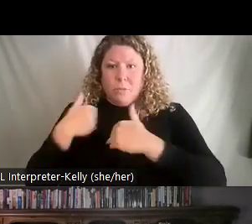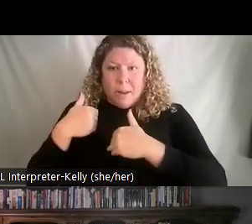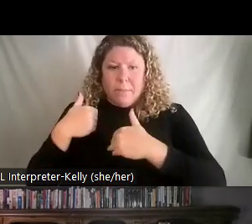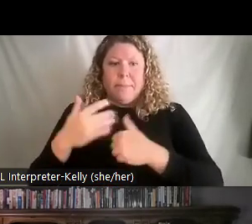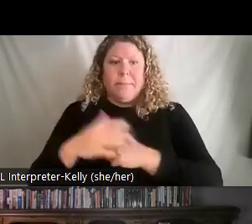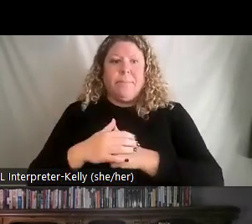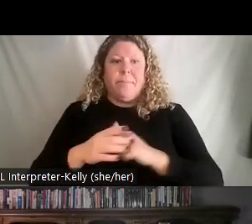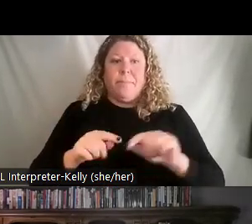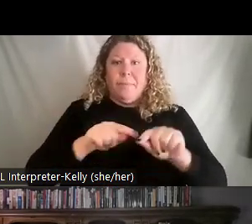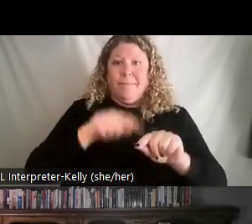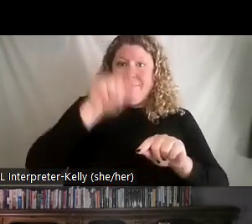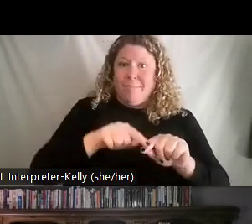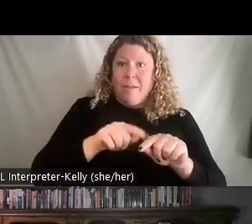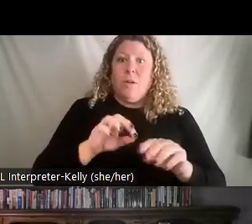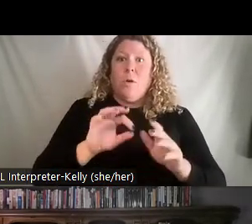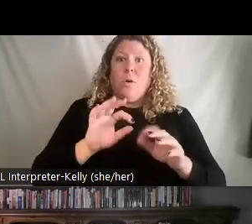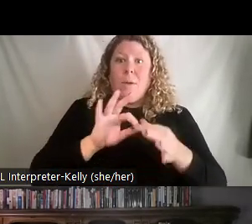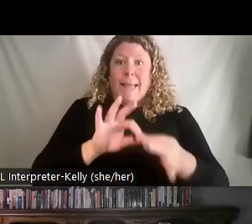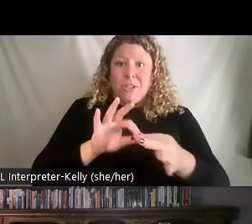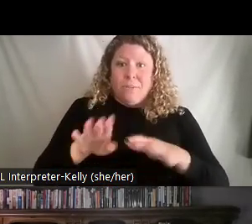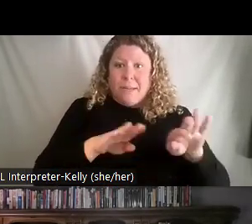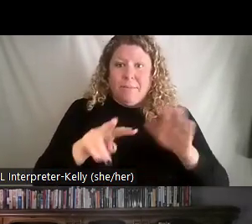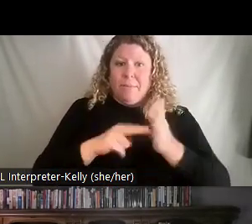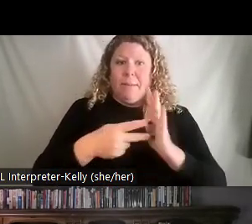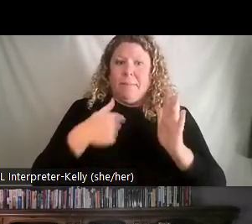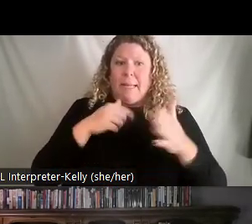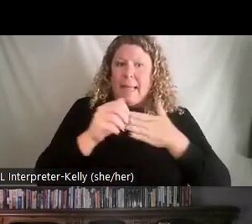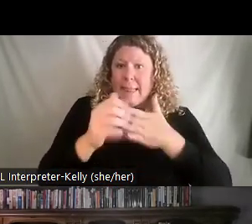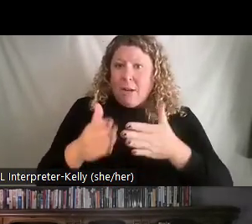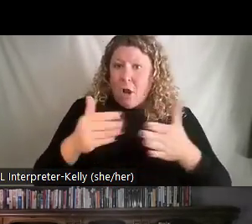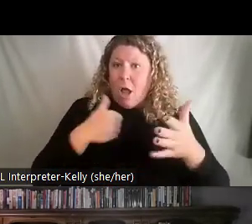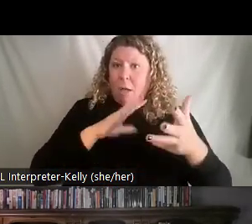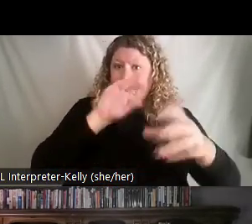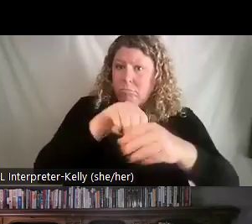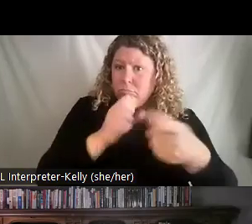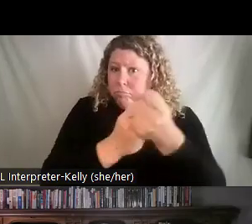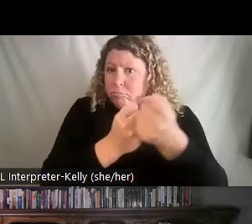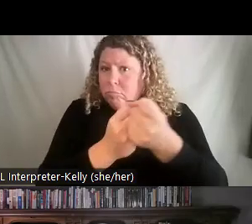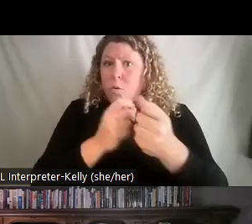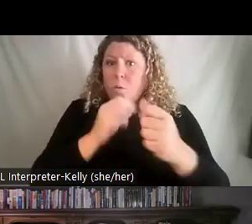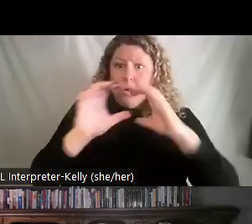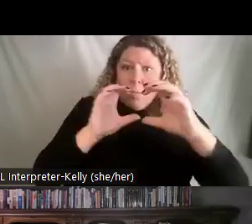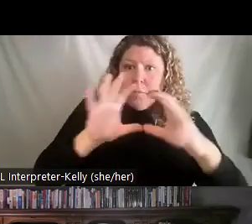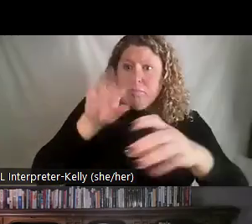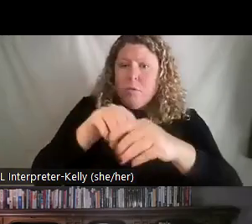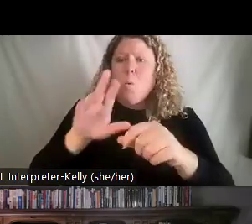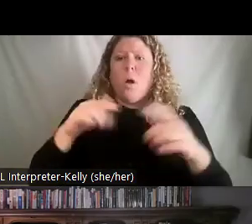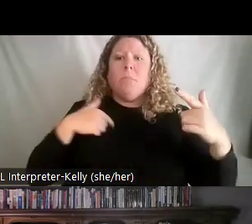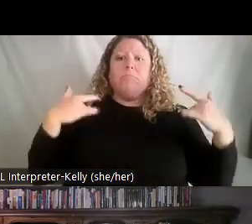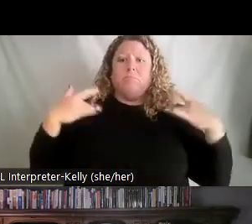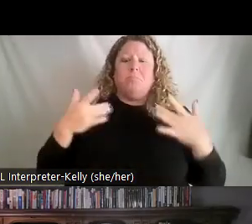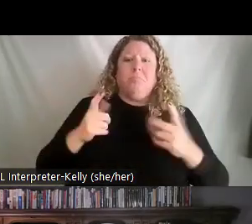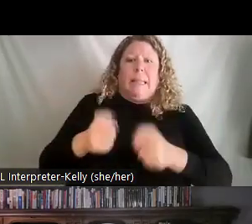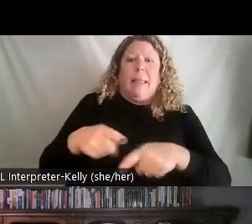relationship behavior, this is where you are, as the leader, engaging in two-way or multi-way communication and spending